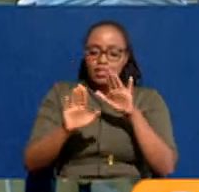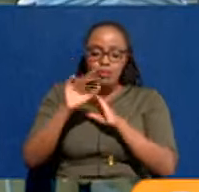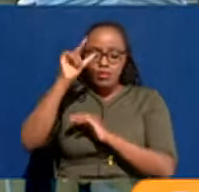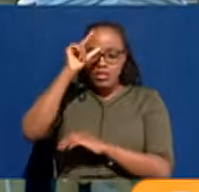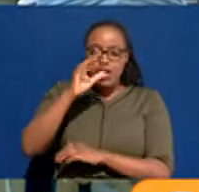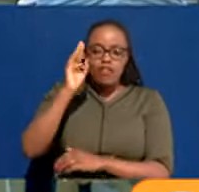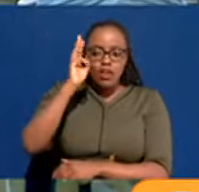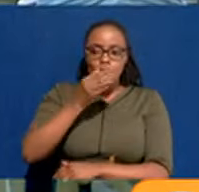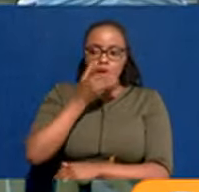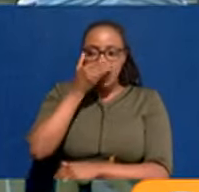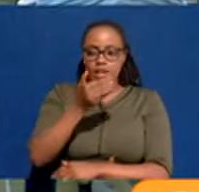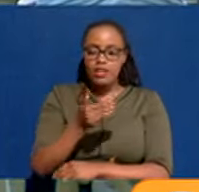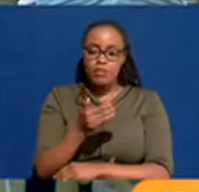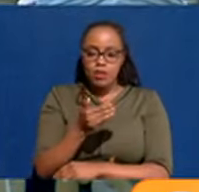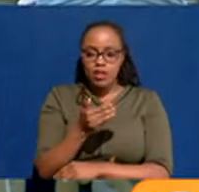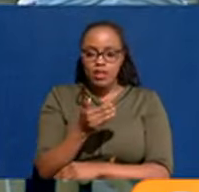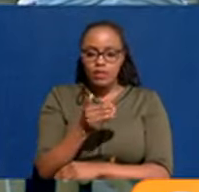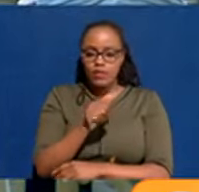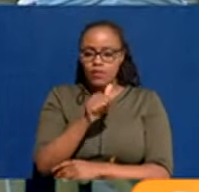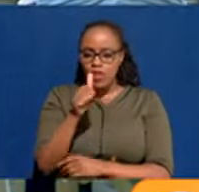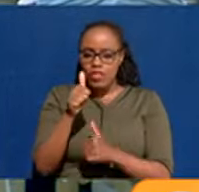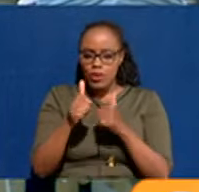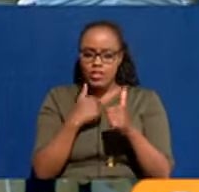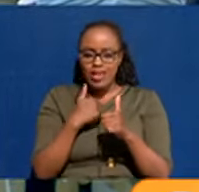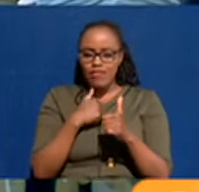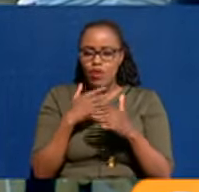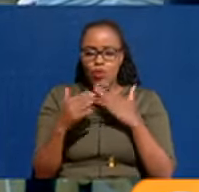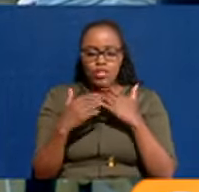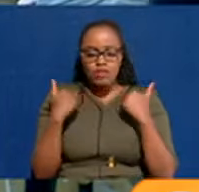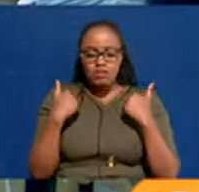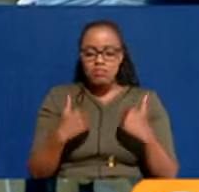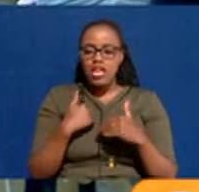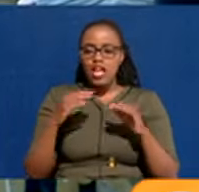respond. He'll add what I don't have.